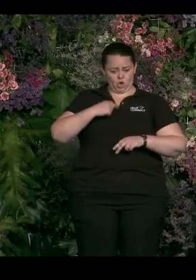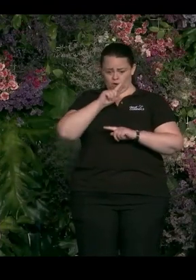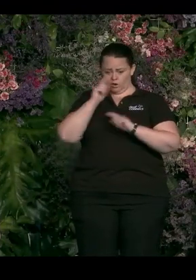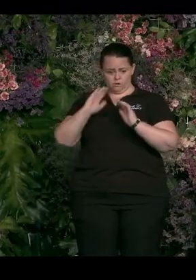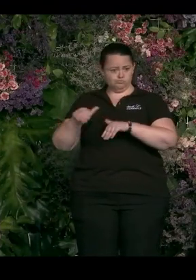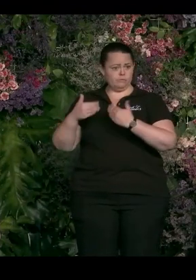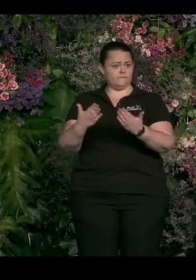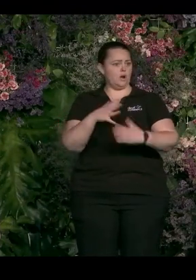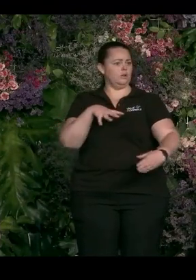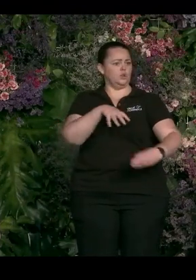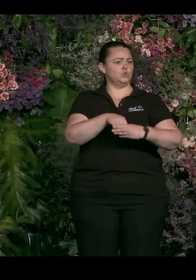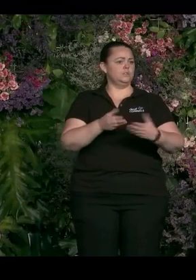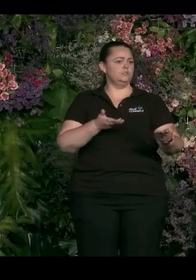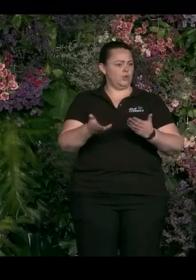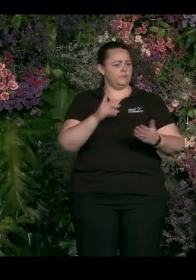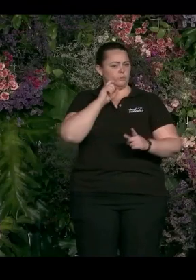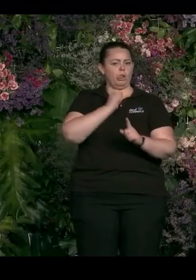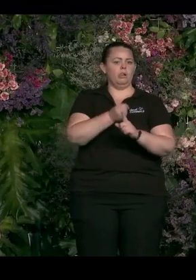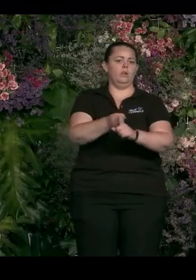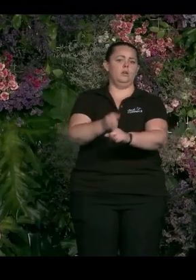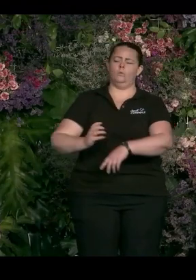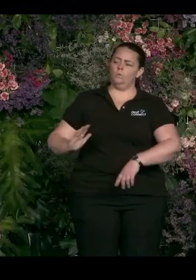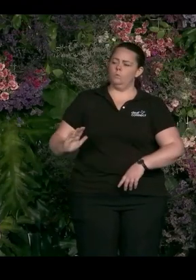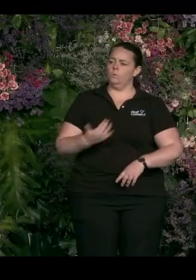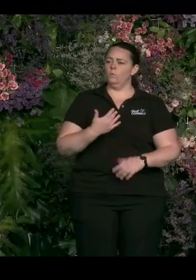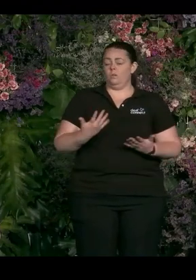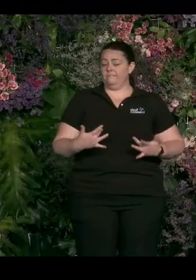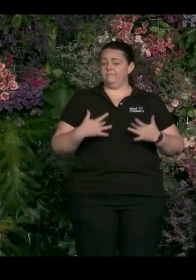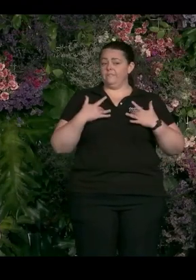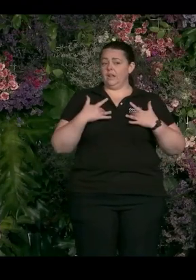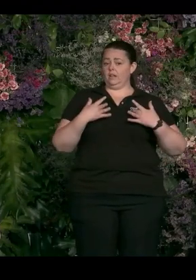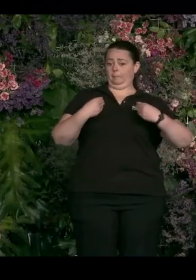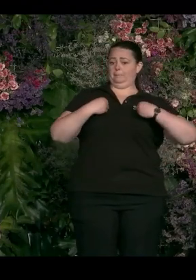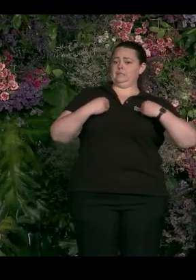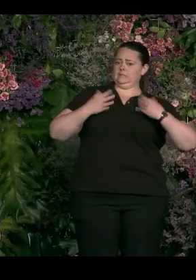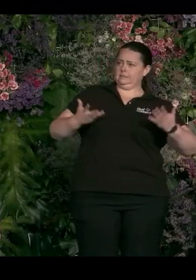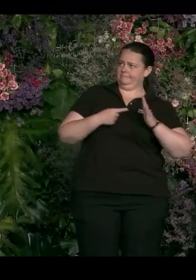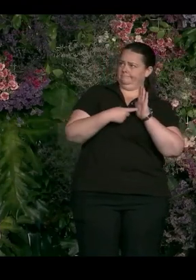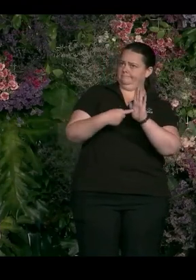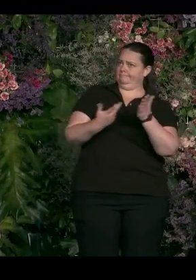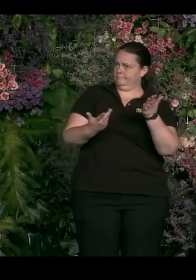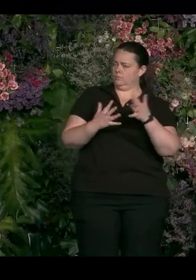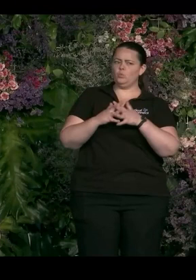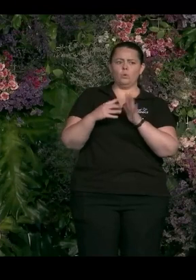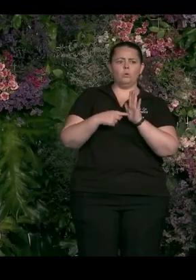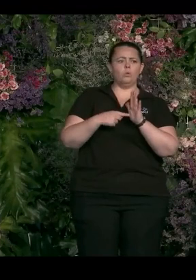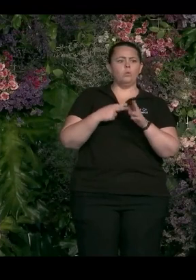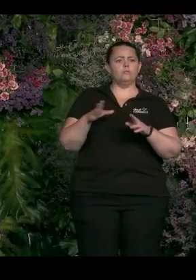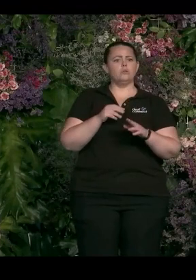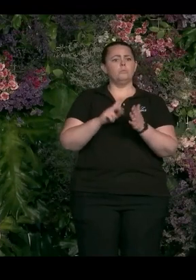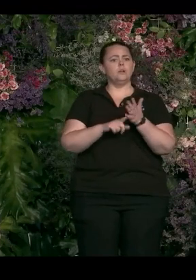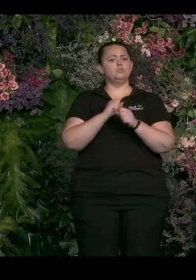that affects us all. So there is a strong business case, I think, both from a LGBTI